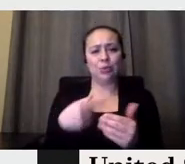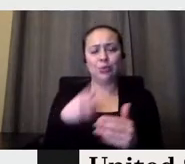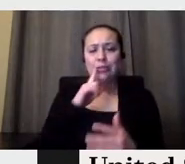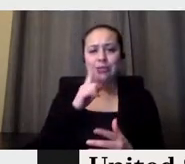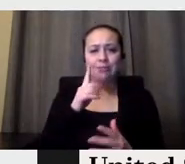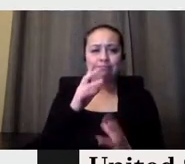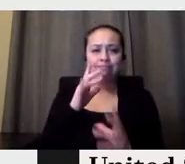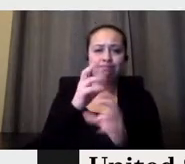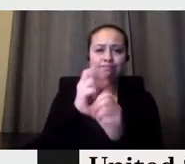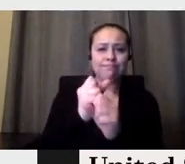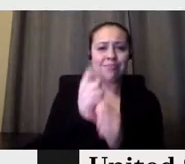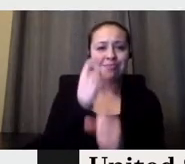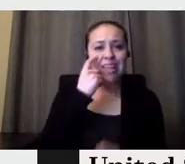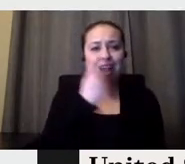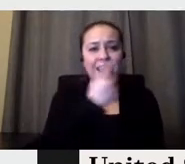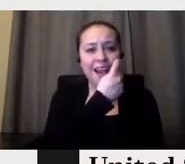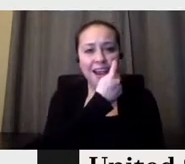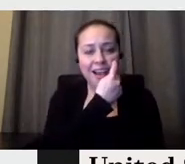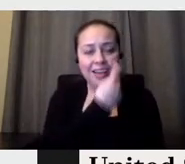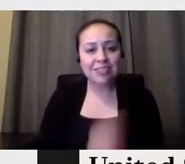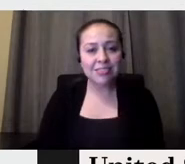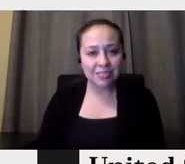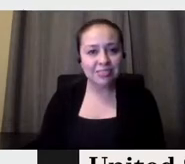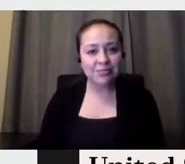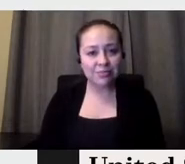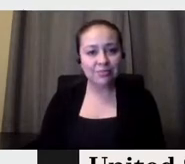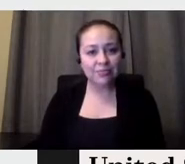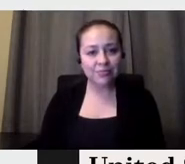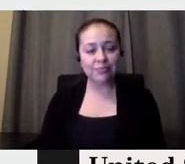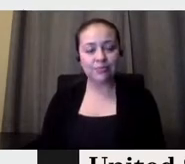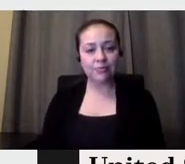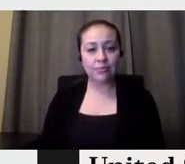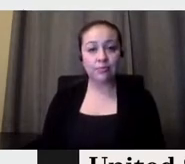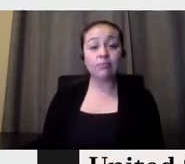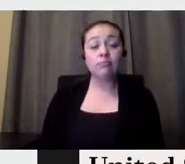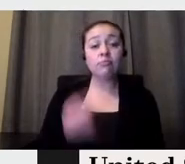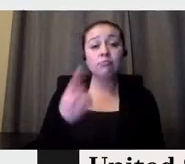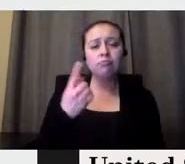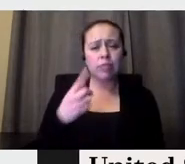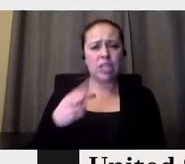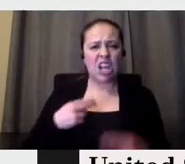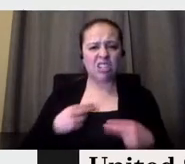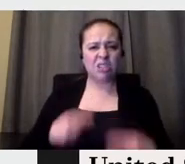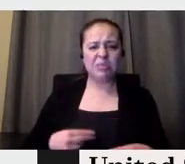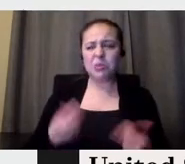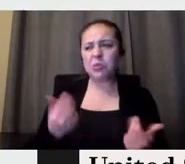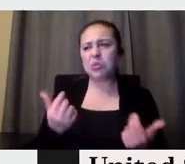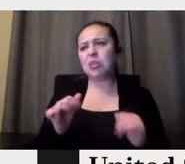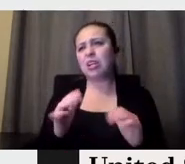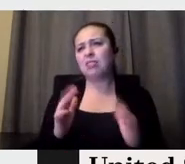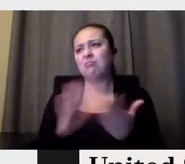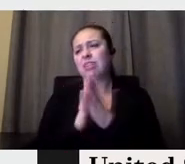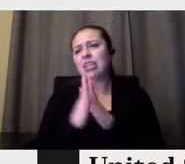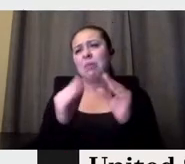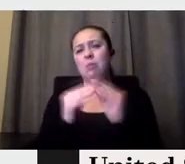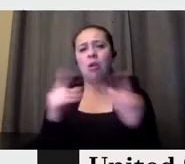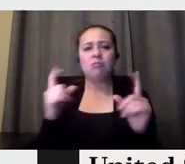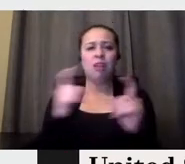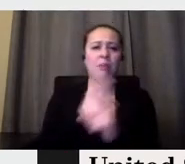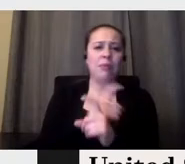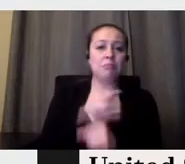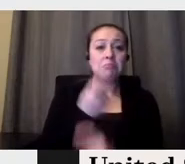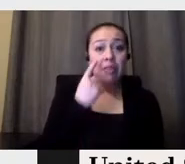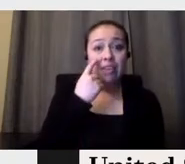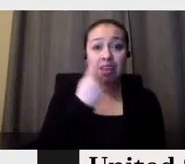we as humans, we, trying to, to make things too complicated. And for the eye, the eye likes to, to, to find